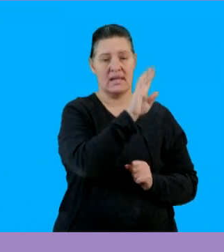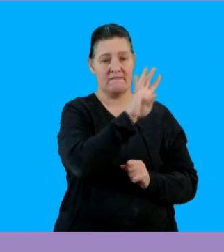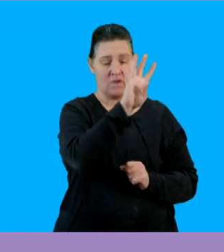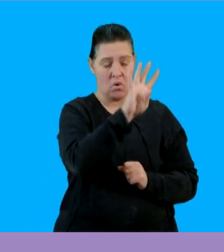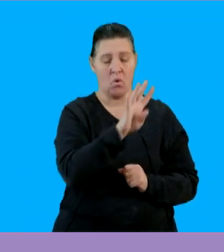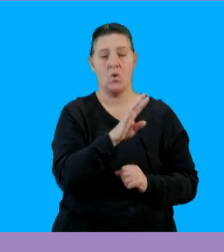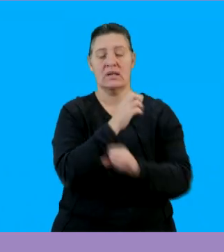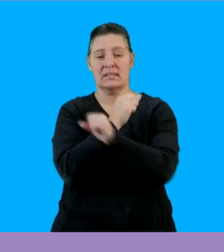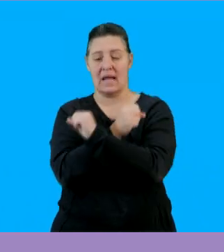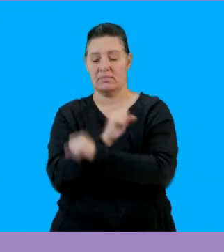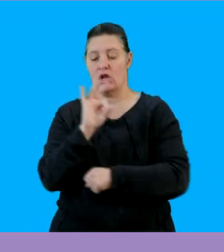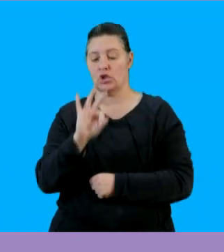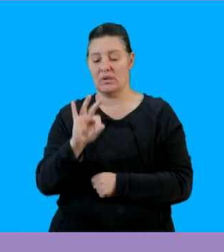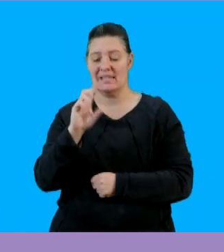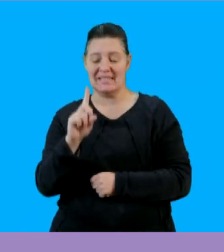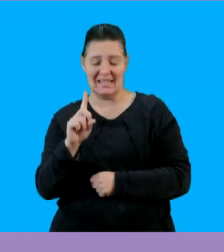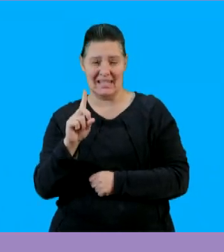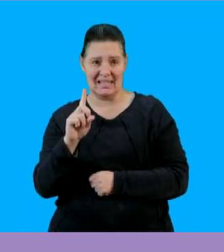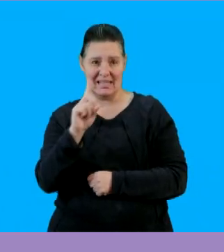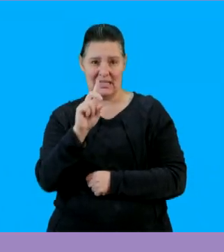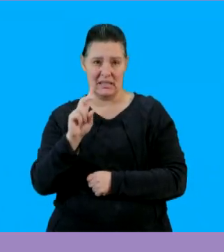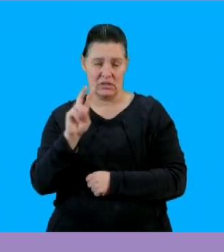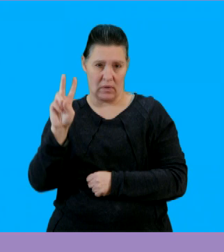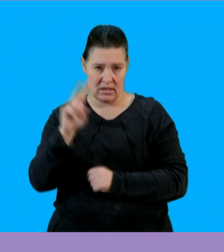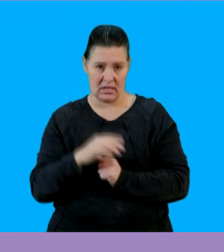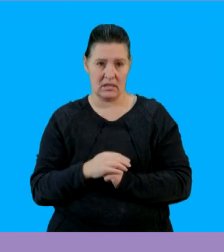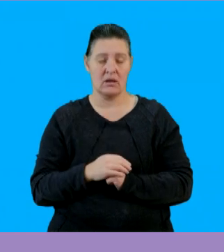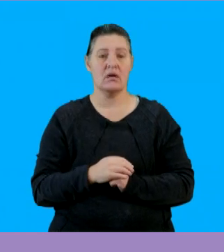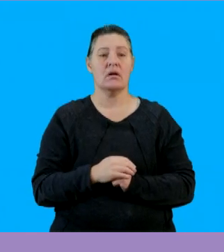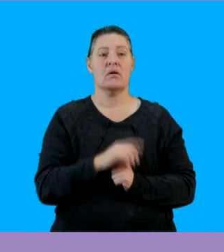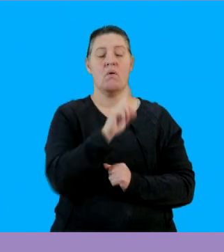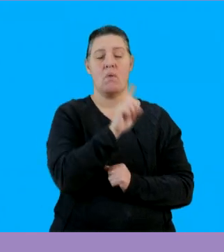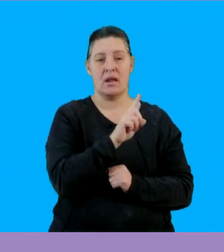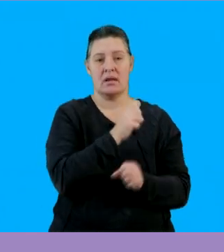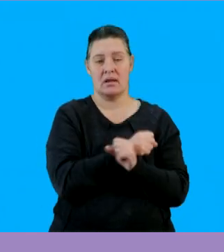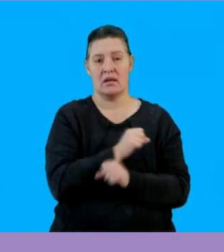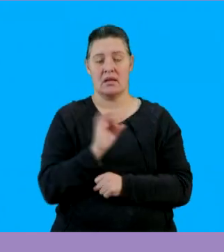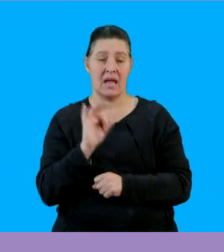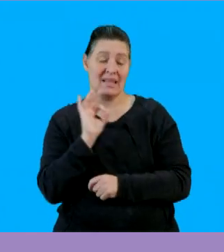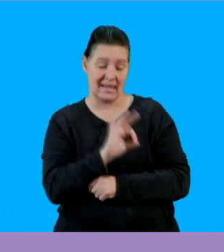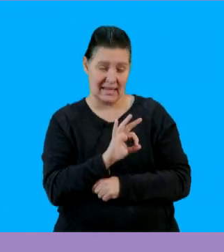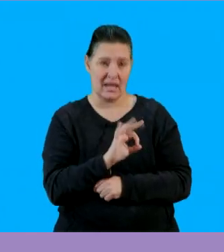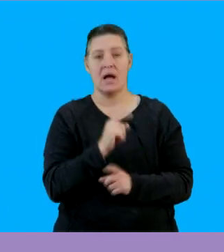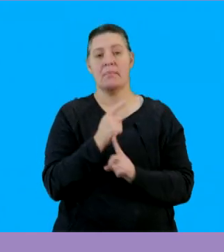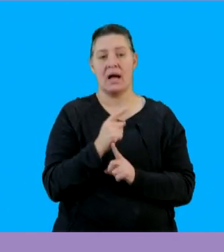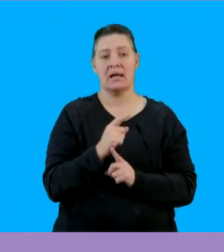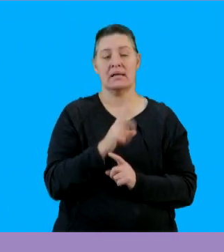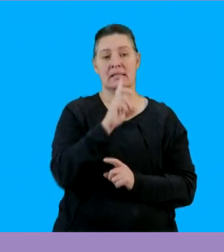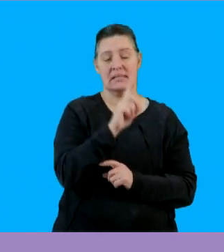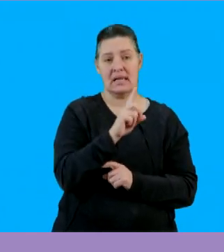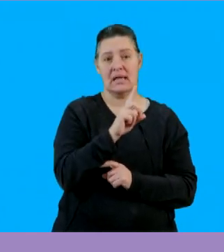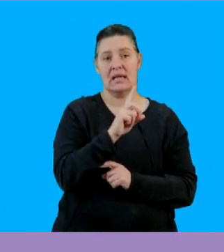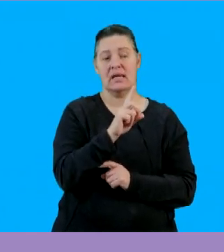d exponent 4 multiplied by 3d squared 1 multiplied by 3 is 3 and then d exponent 4